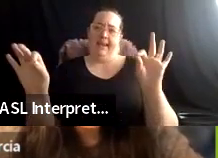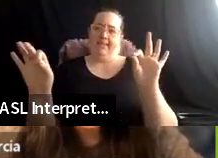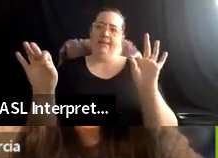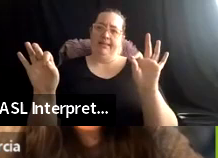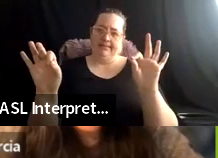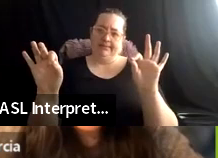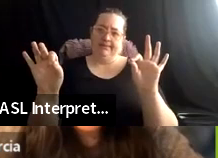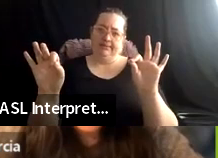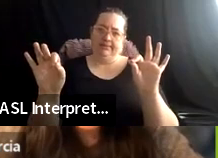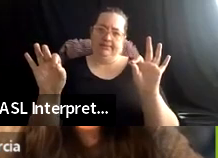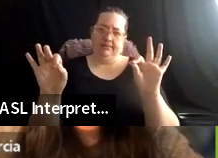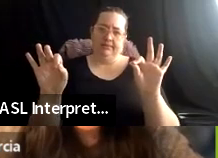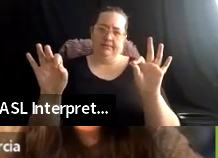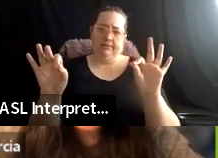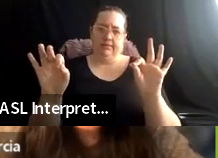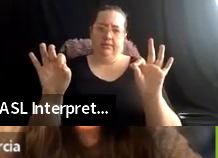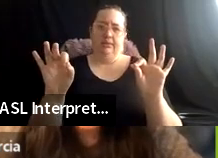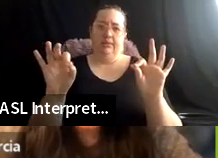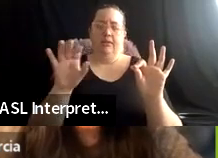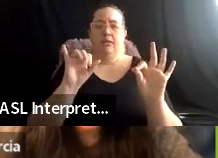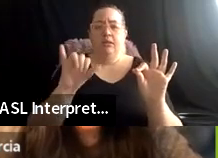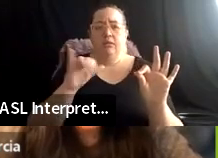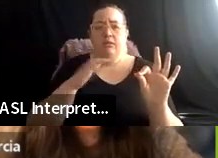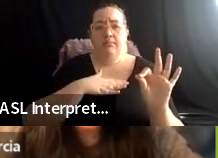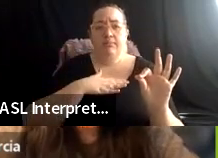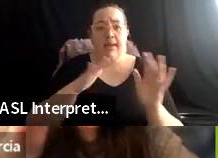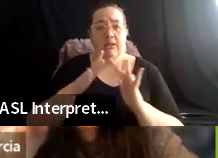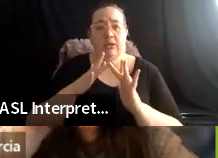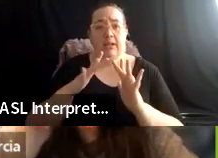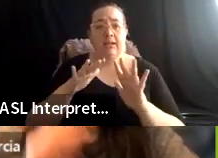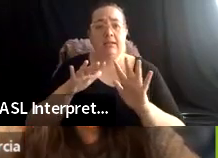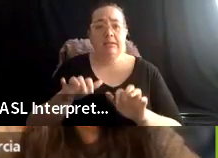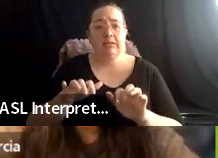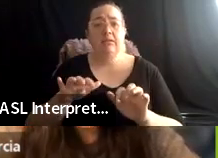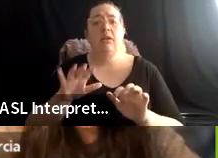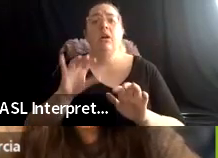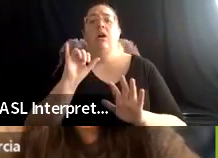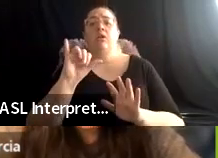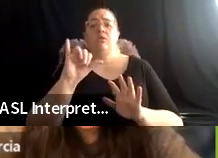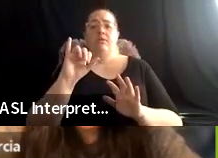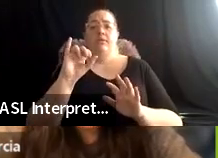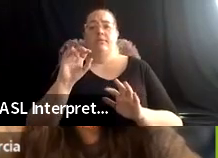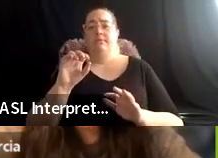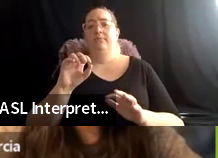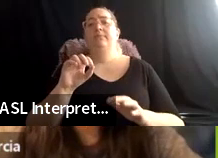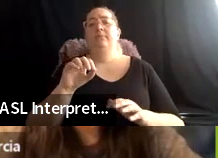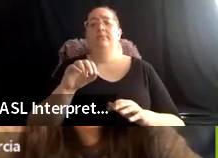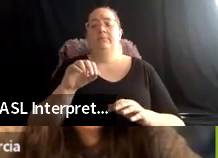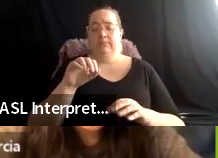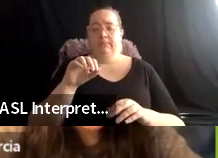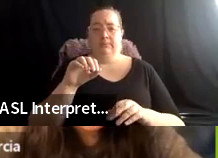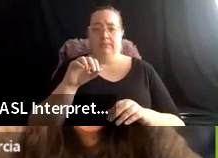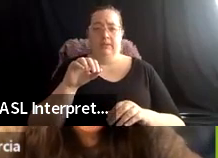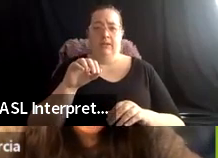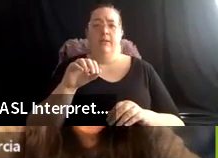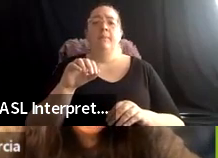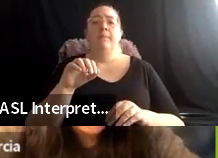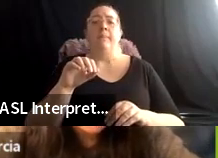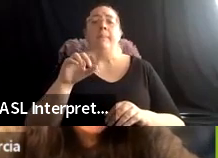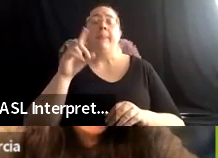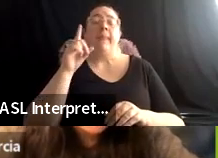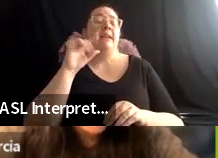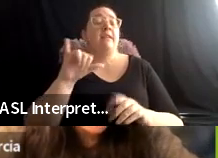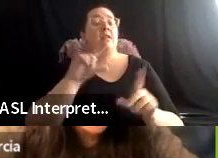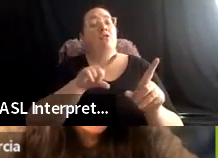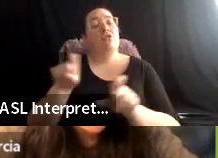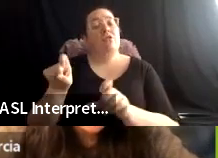oh, is my internet? Okay. That might've been Vanessa's internet. Um, but I think that the survey really gets at some of